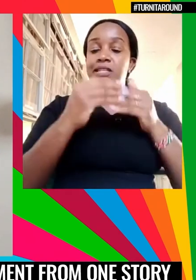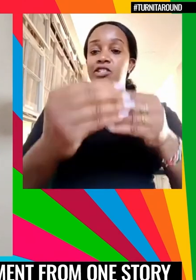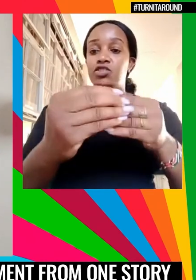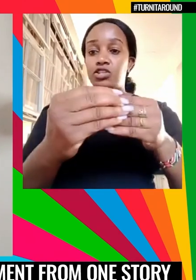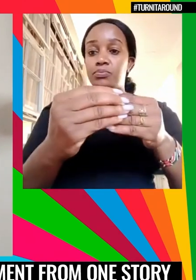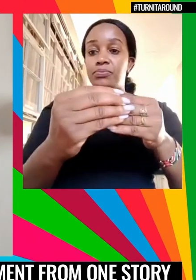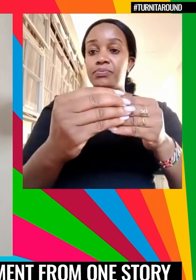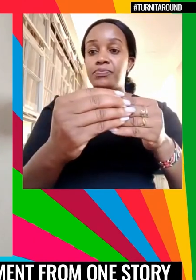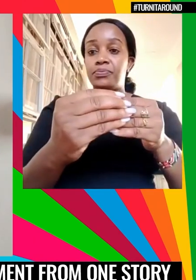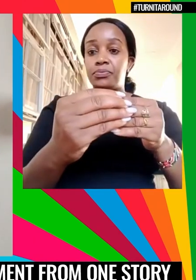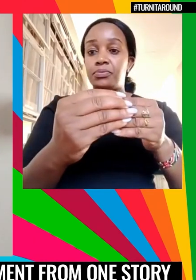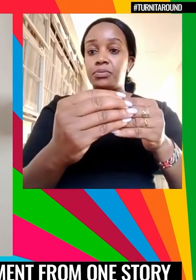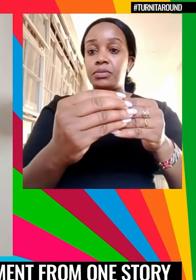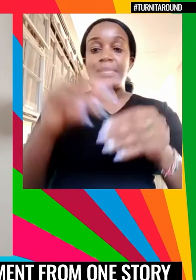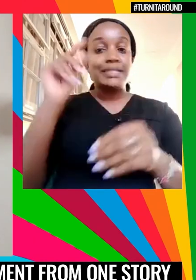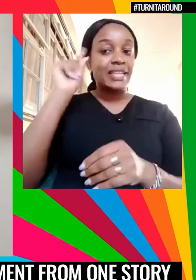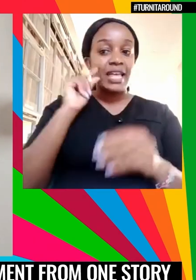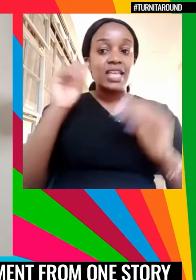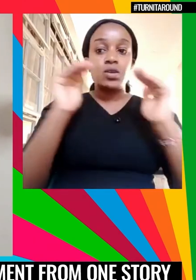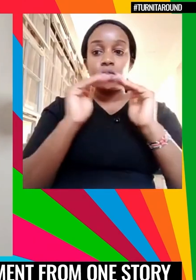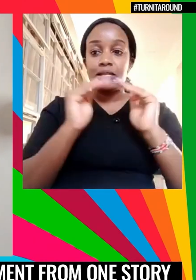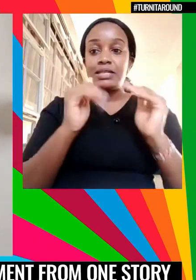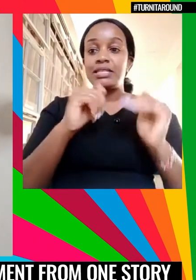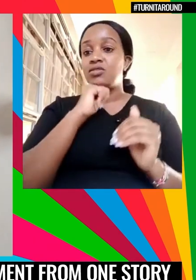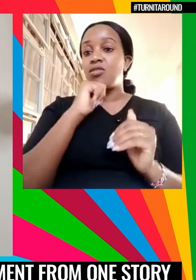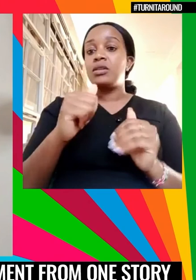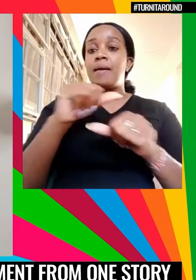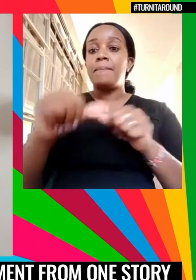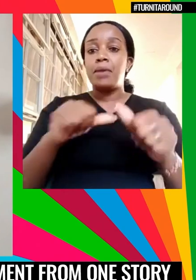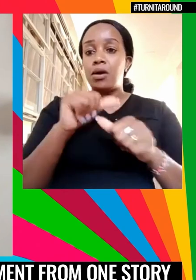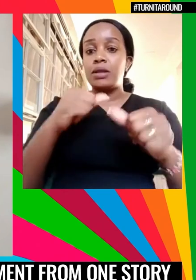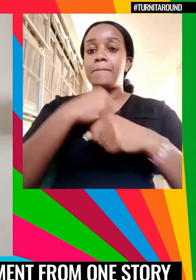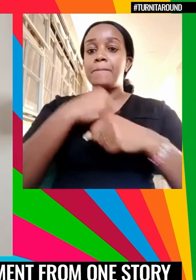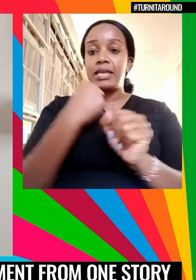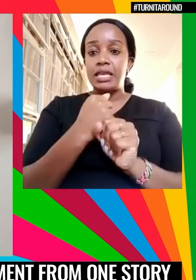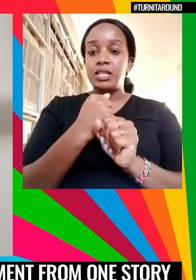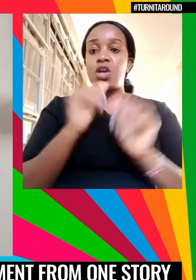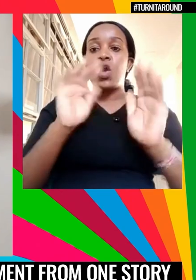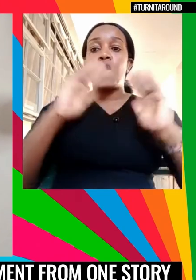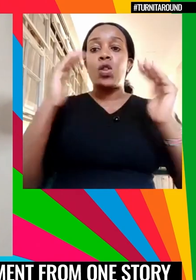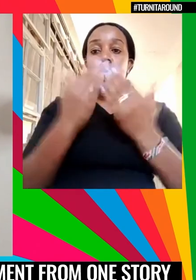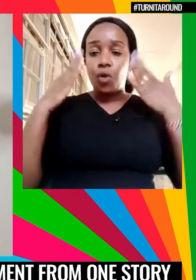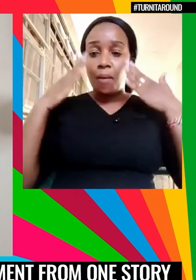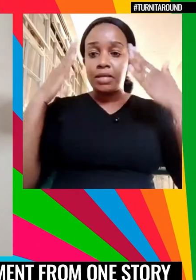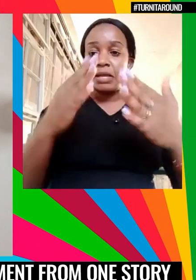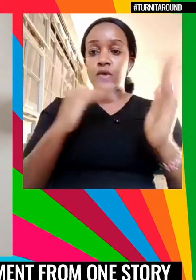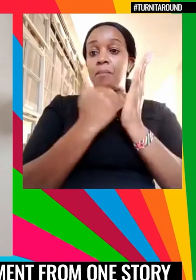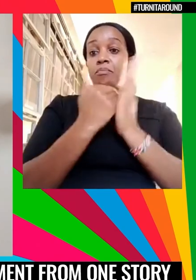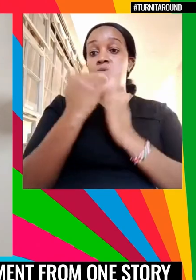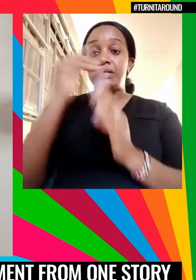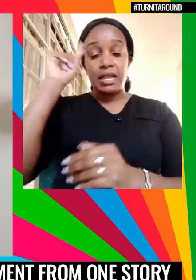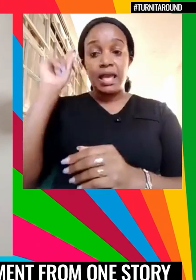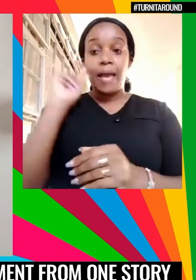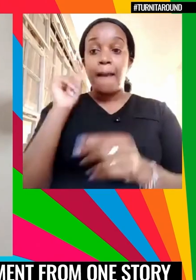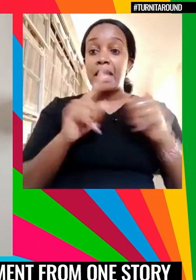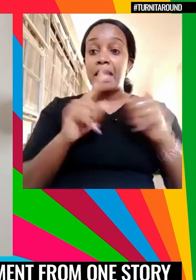Gender equality is not about signing treaties or making global commitments to improve gender budgeting. It's really implementing